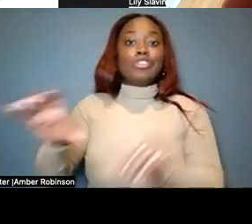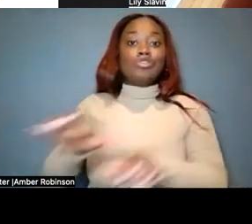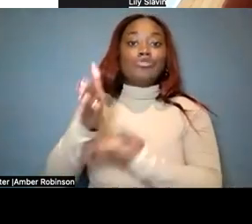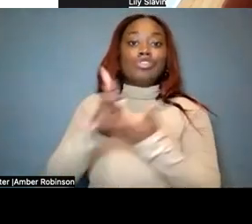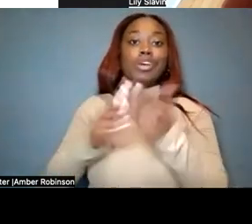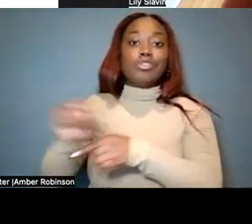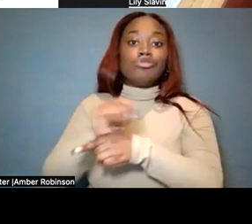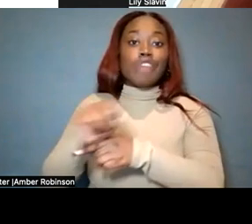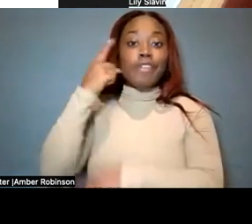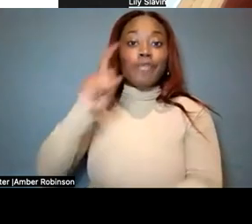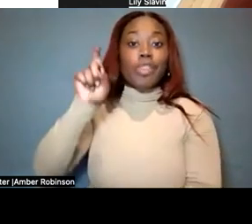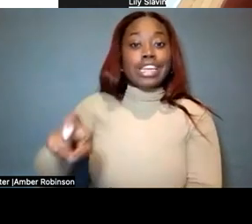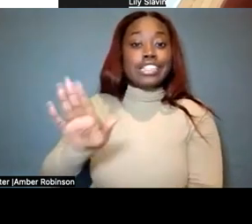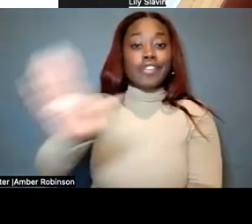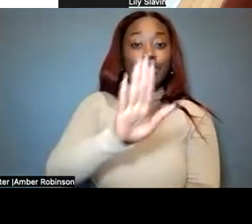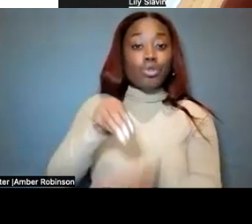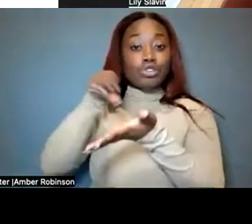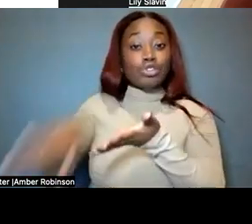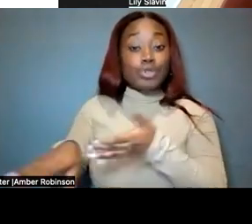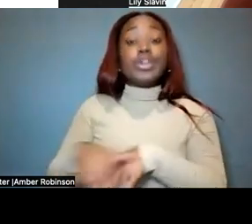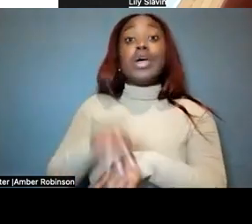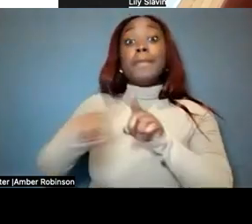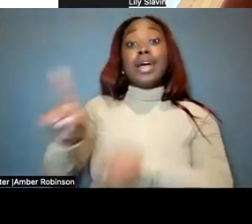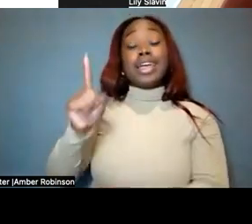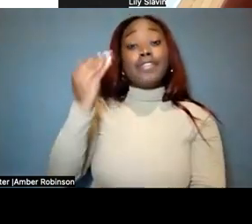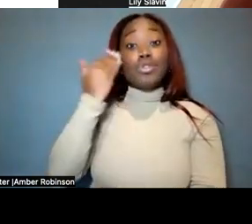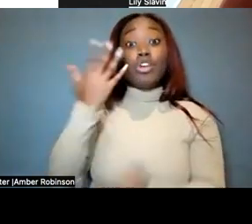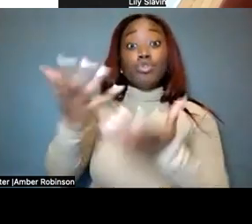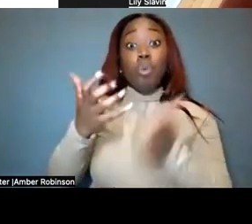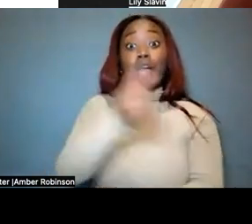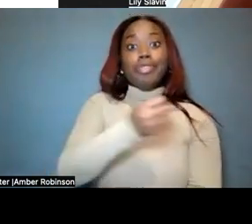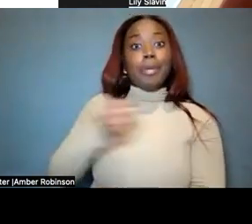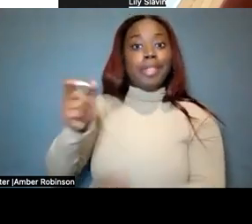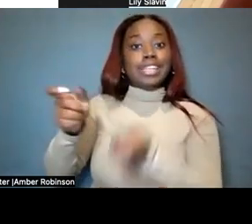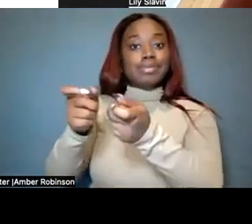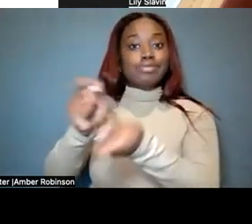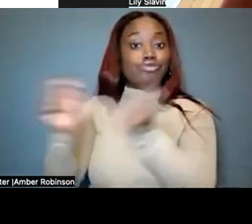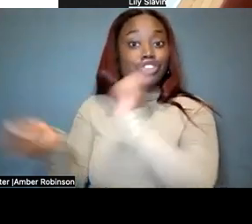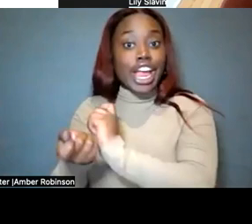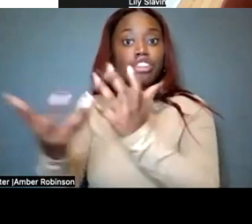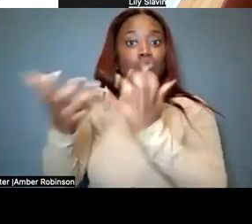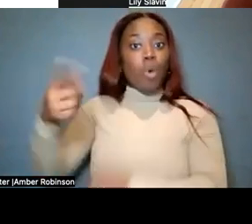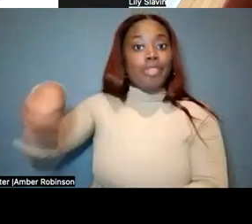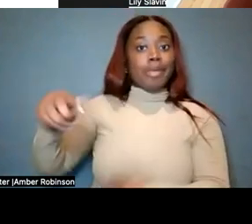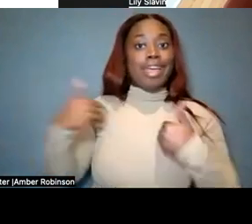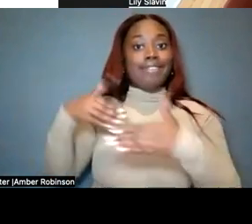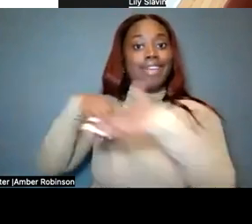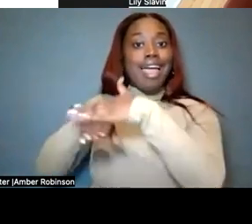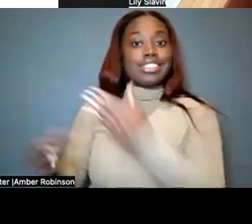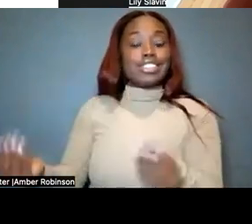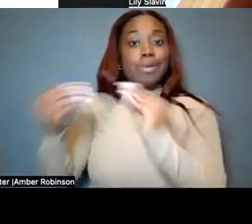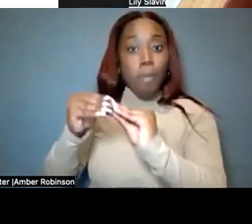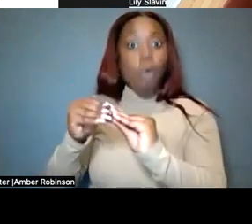of the kids. But if you know that you want your placement changed or you want them to access a more rigorous